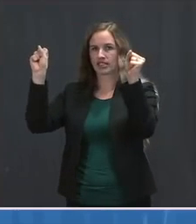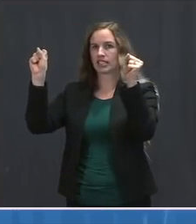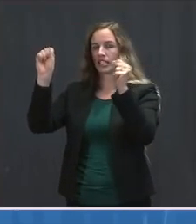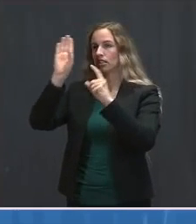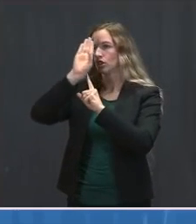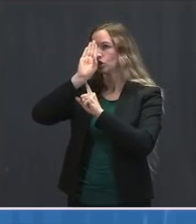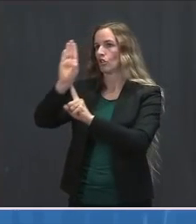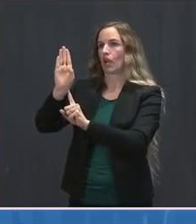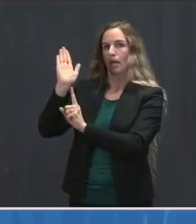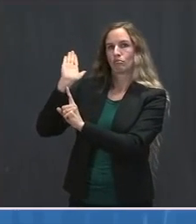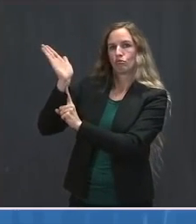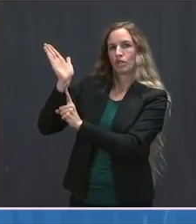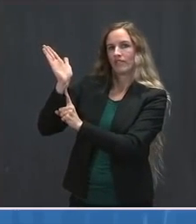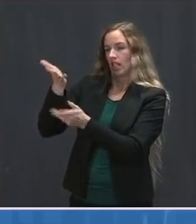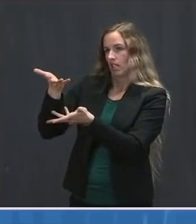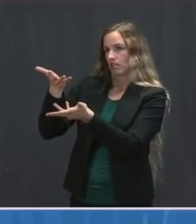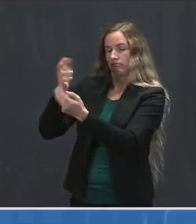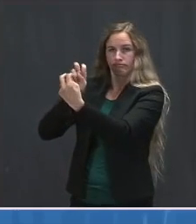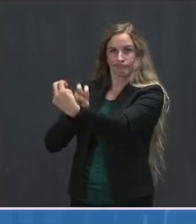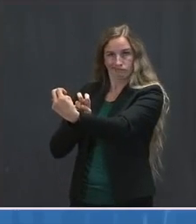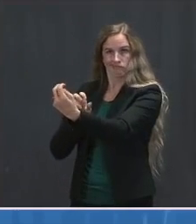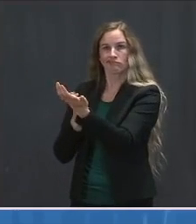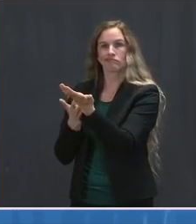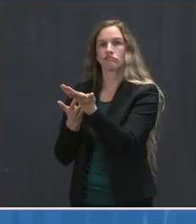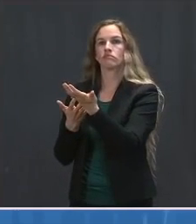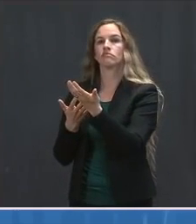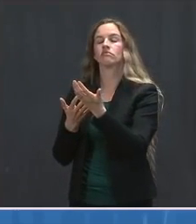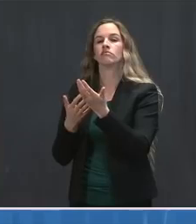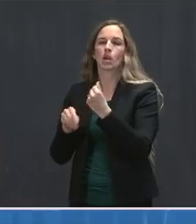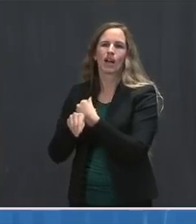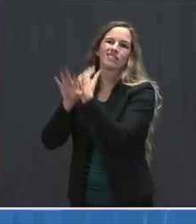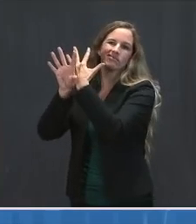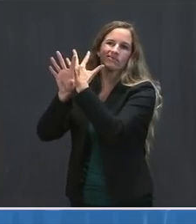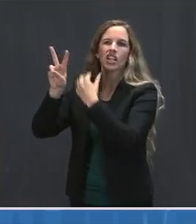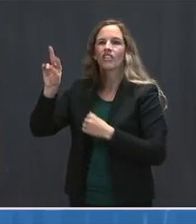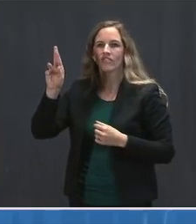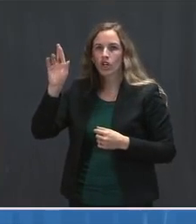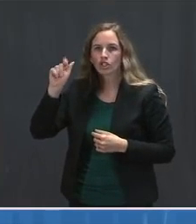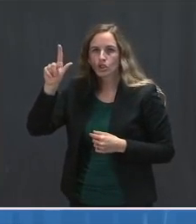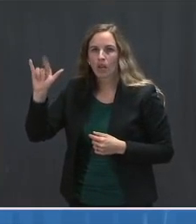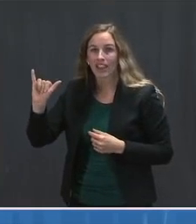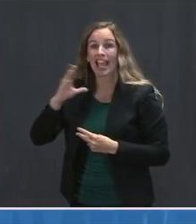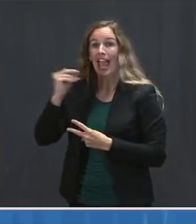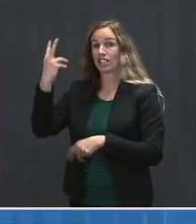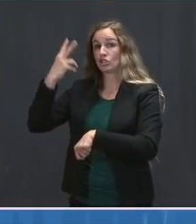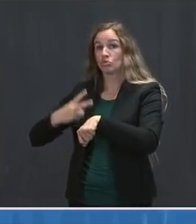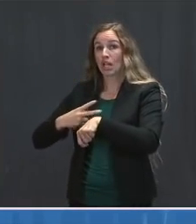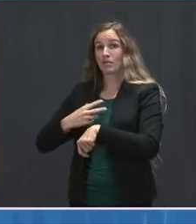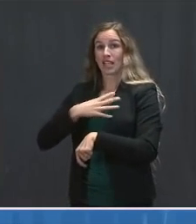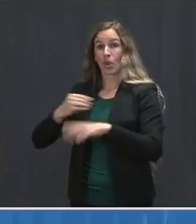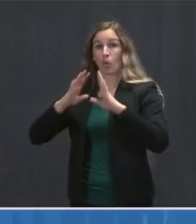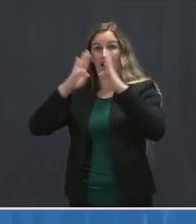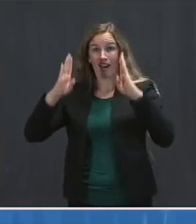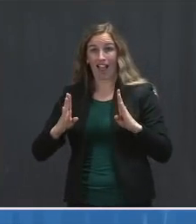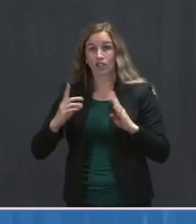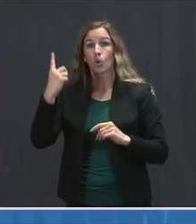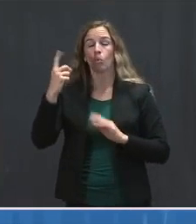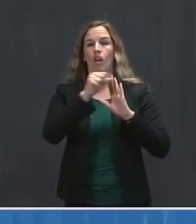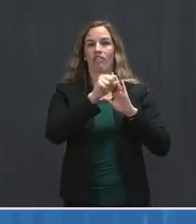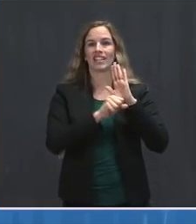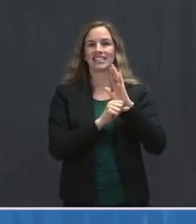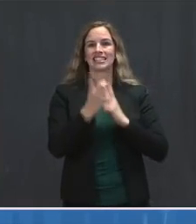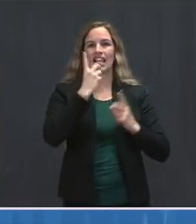briefing situation, either virtually or twice at the White House, once in the state dining room